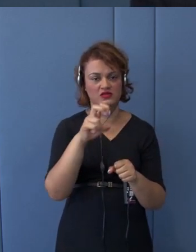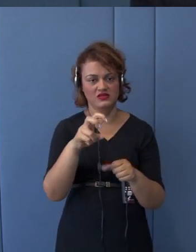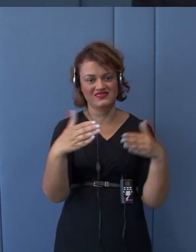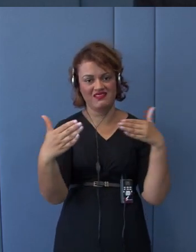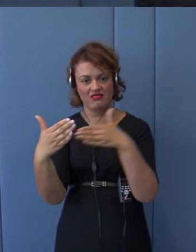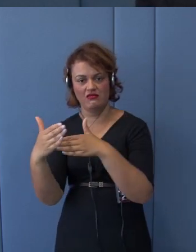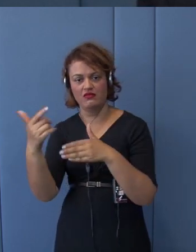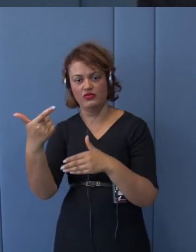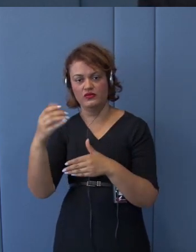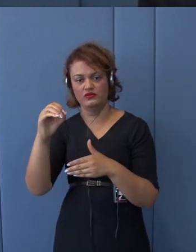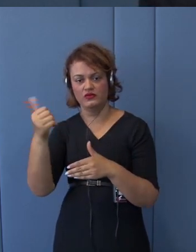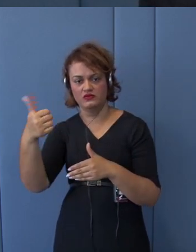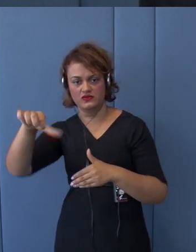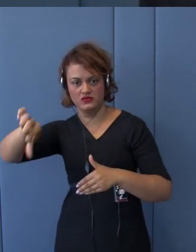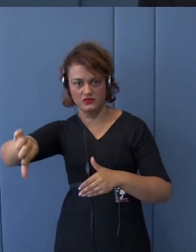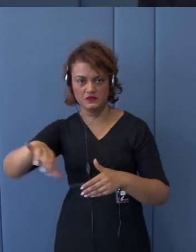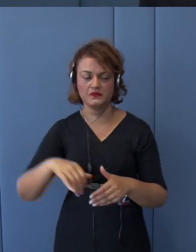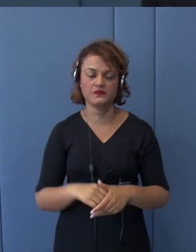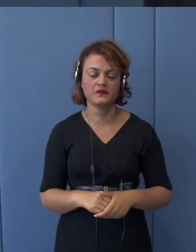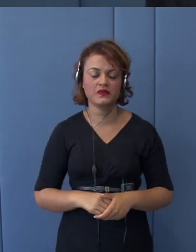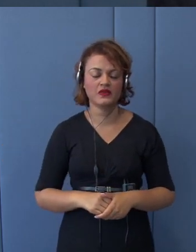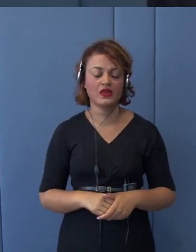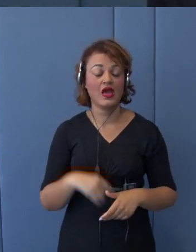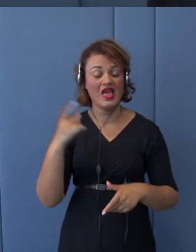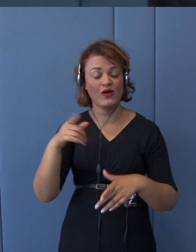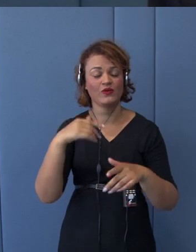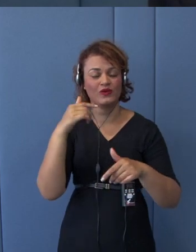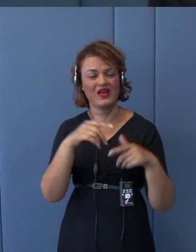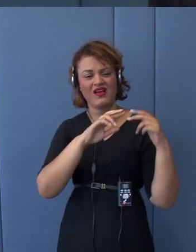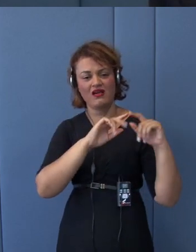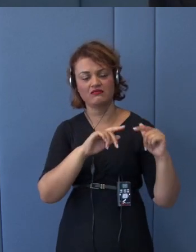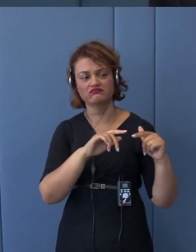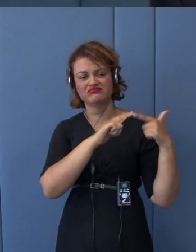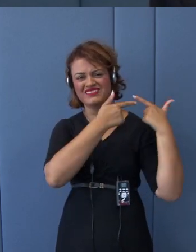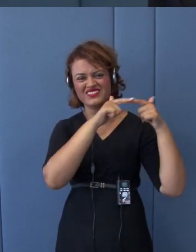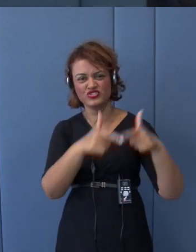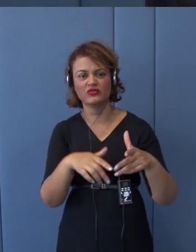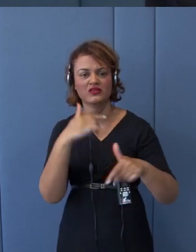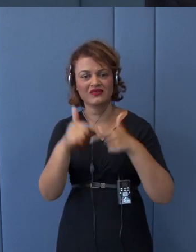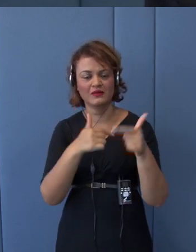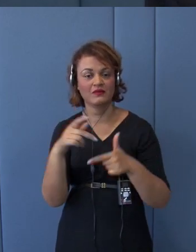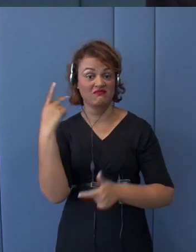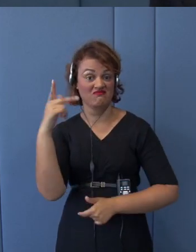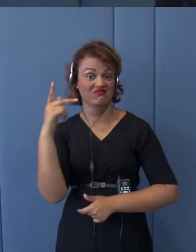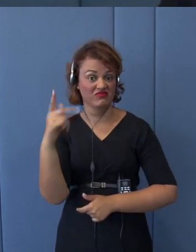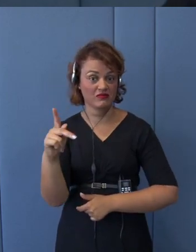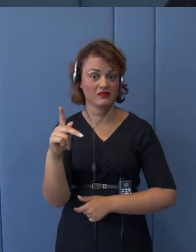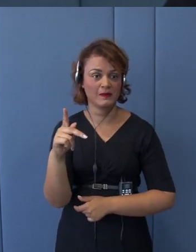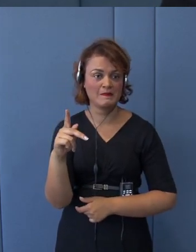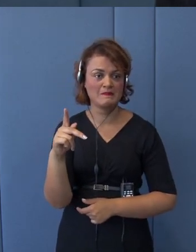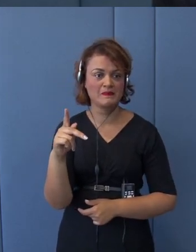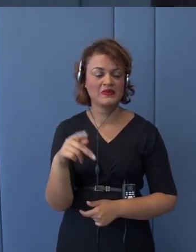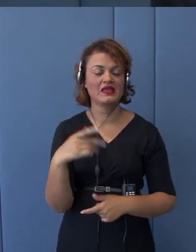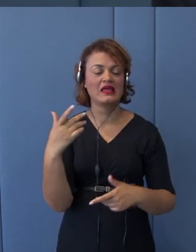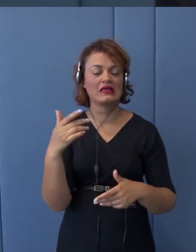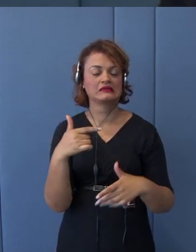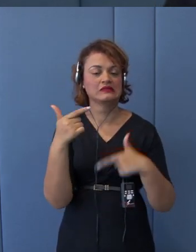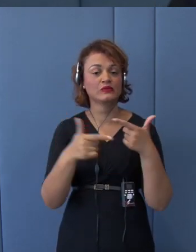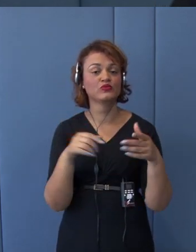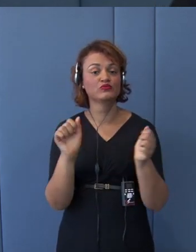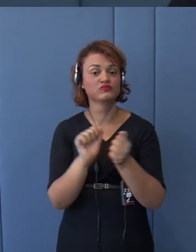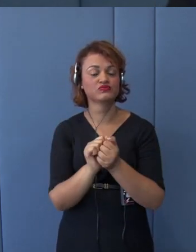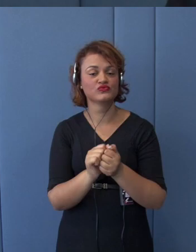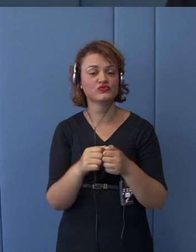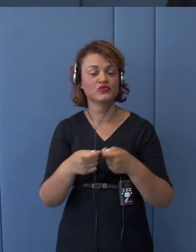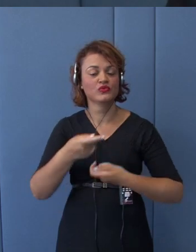His distinguished career has featured significant engagement in the major bilateral and multilateral trade negotiations